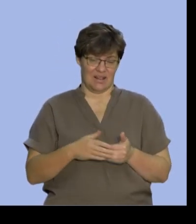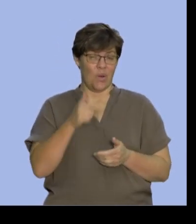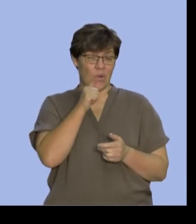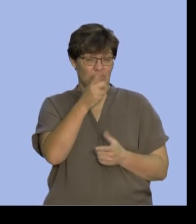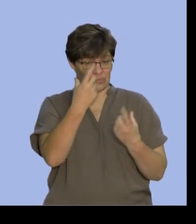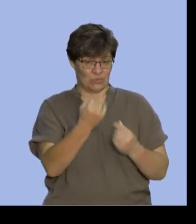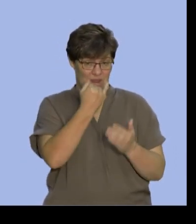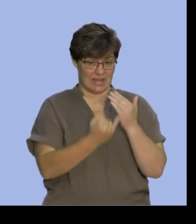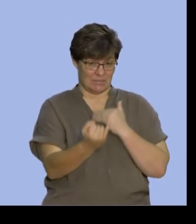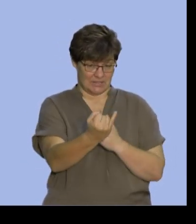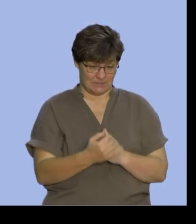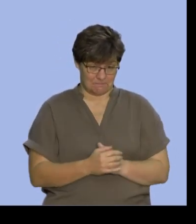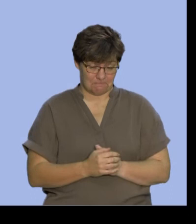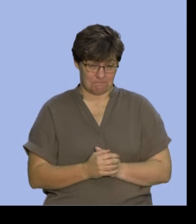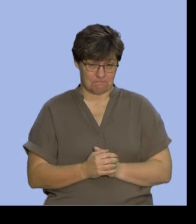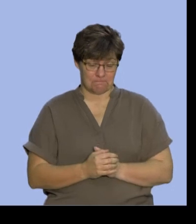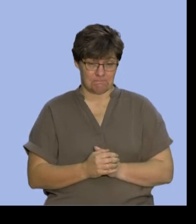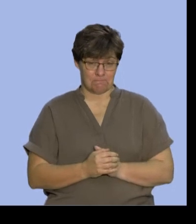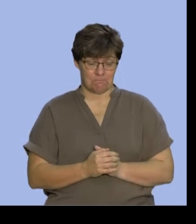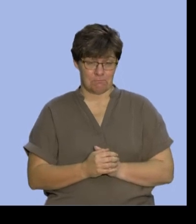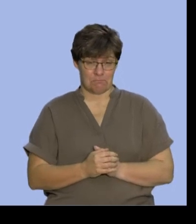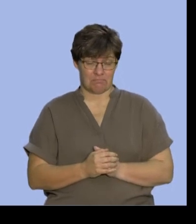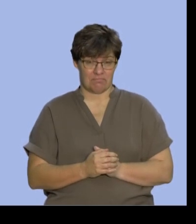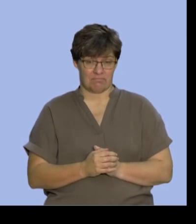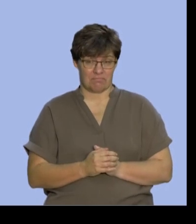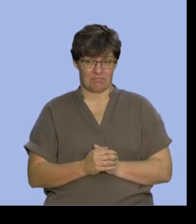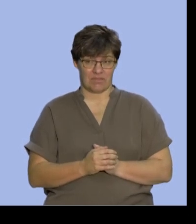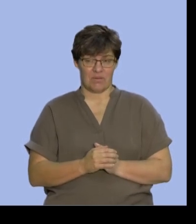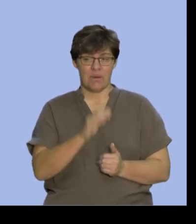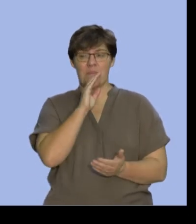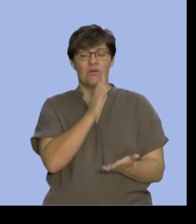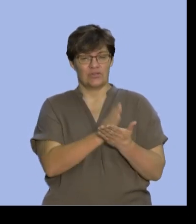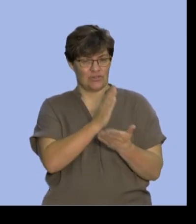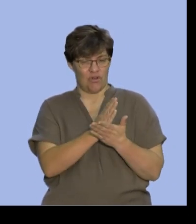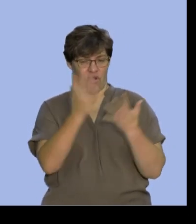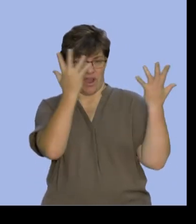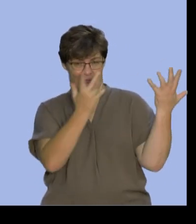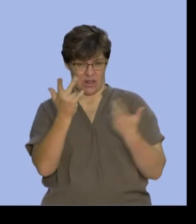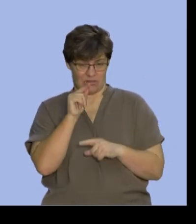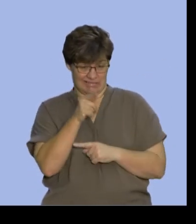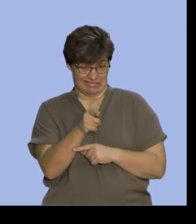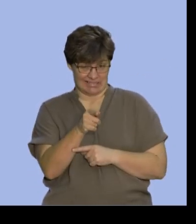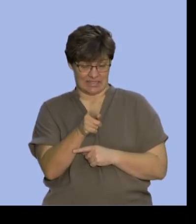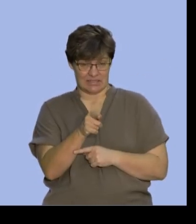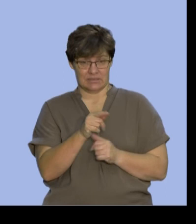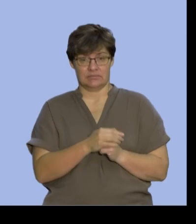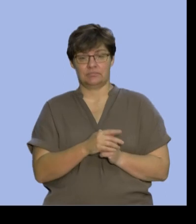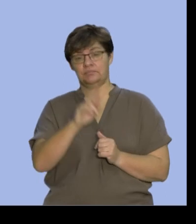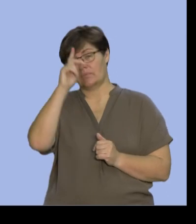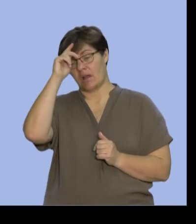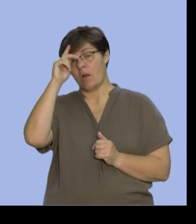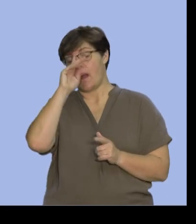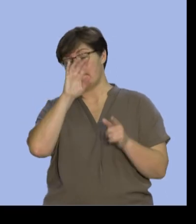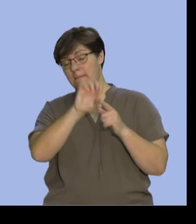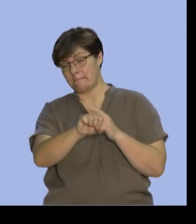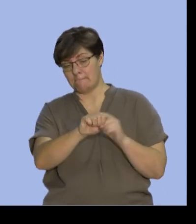calculation so let's just make sure that we've got the calculation over here we recognize where the